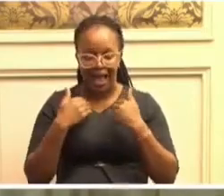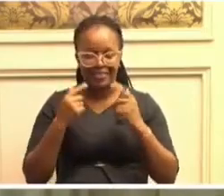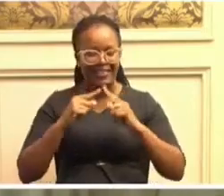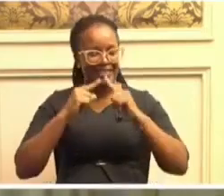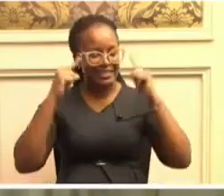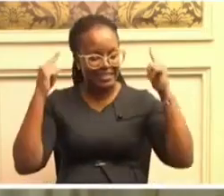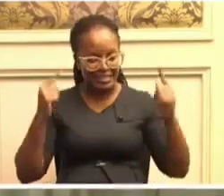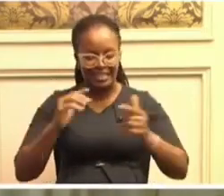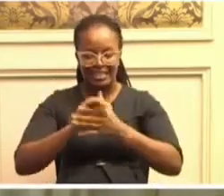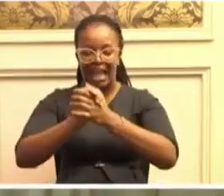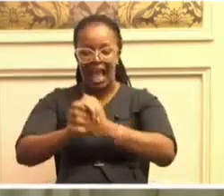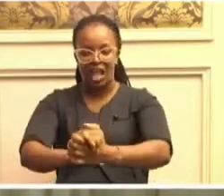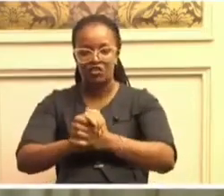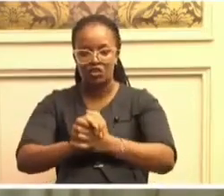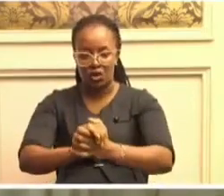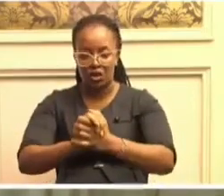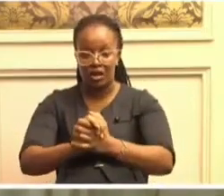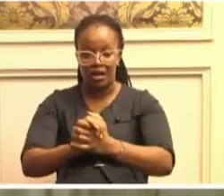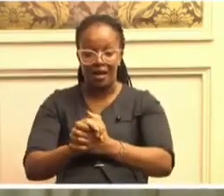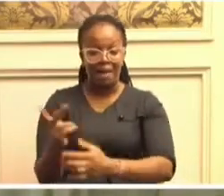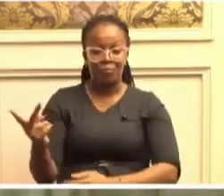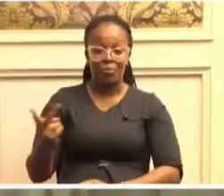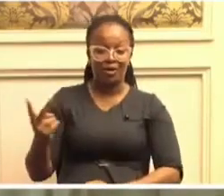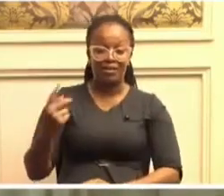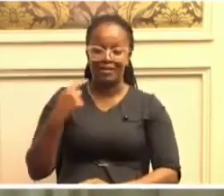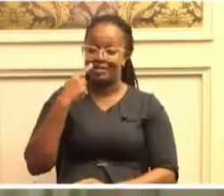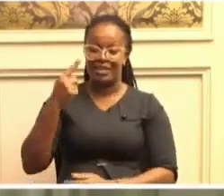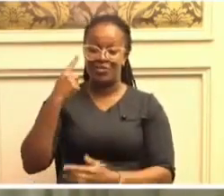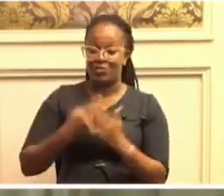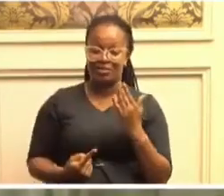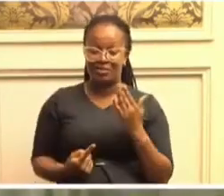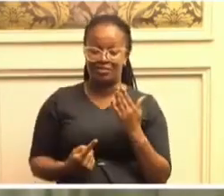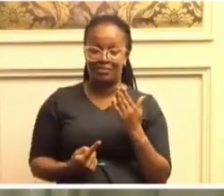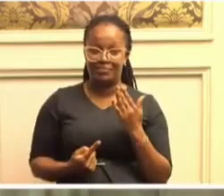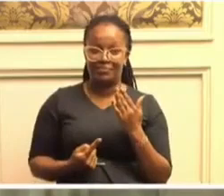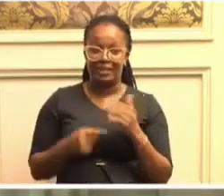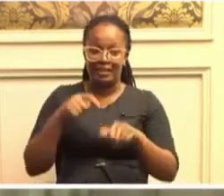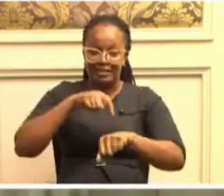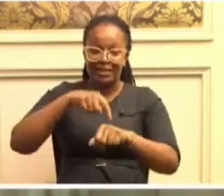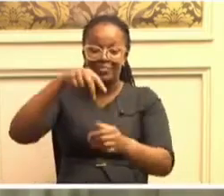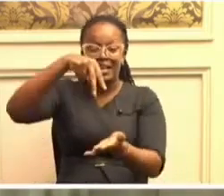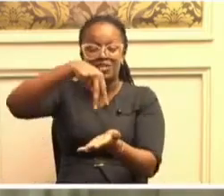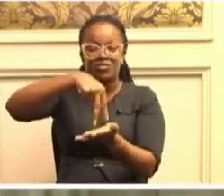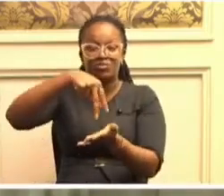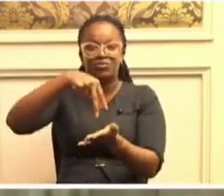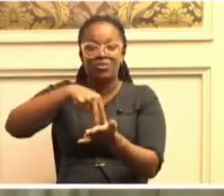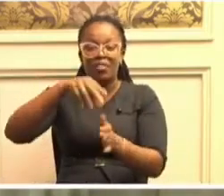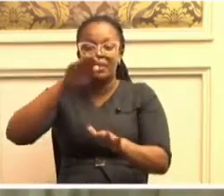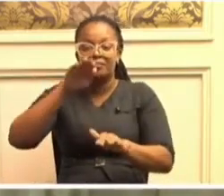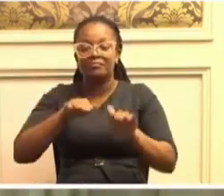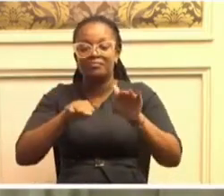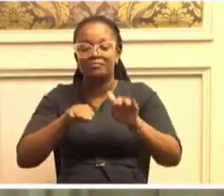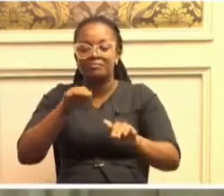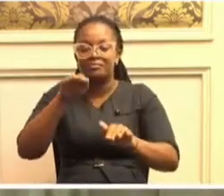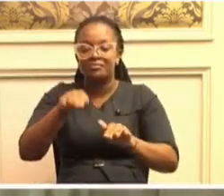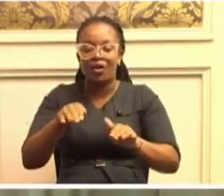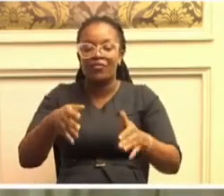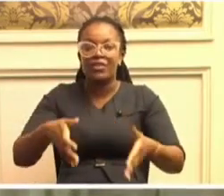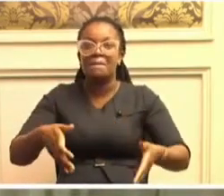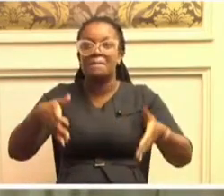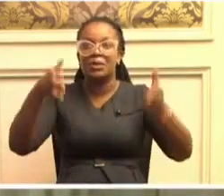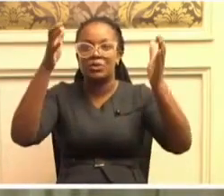What did they say? This is what they said as they stood on the staircase of that building